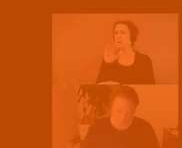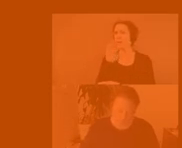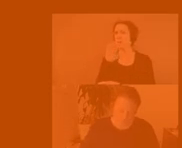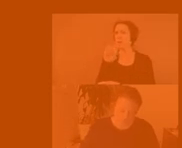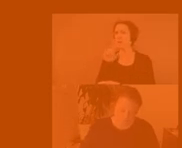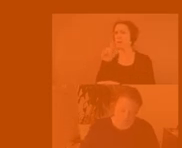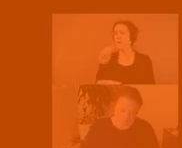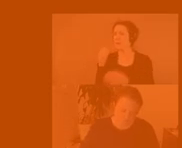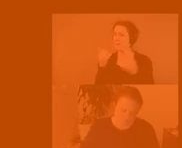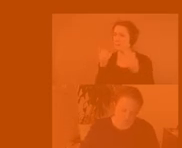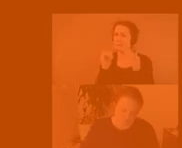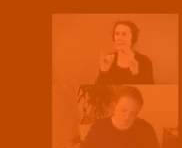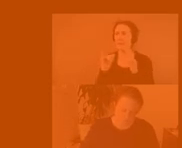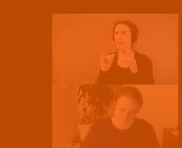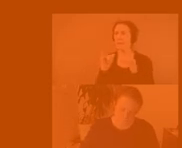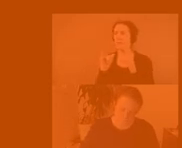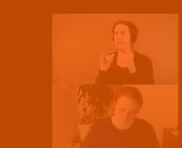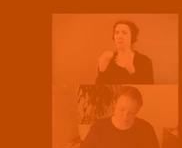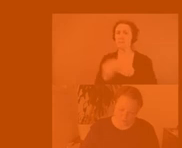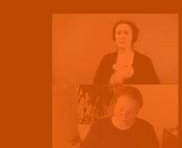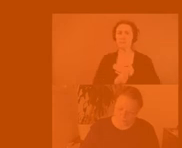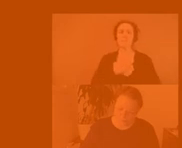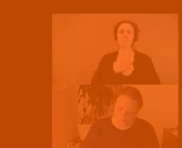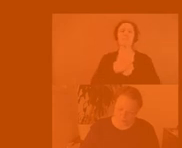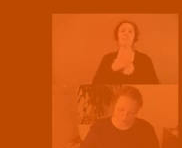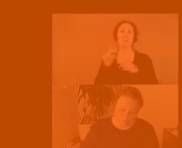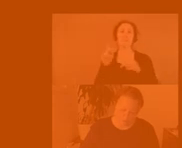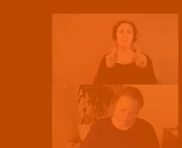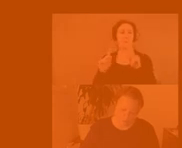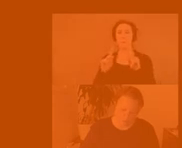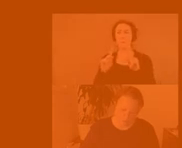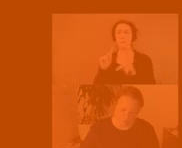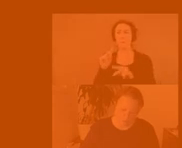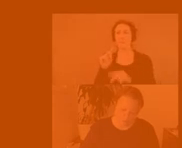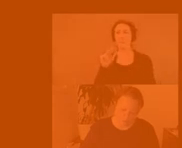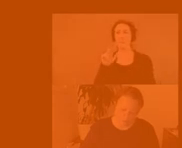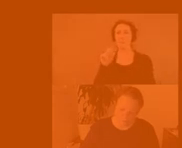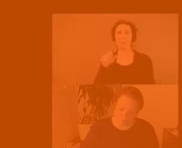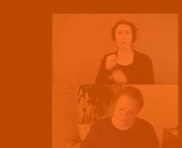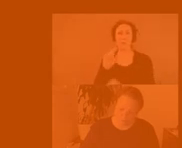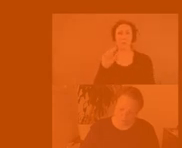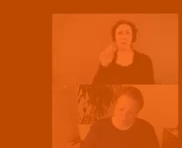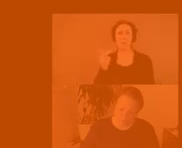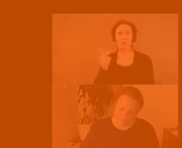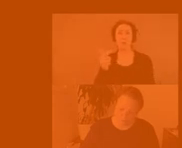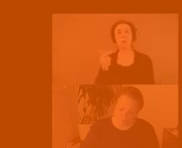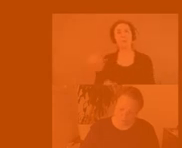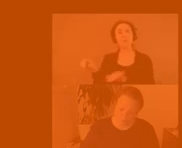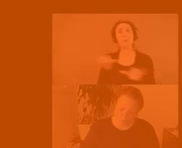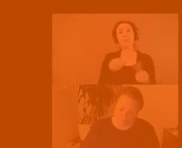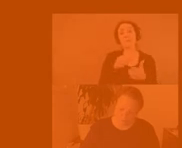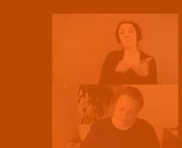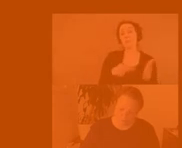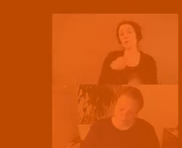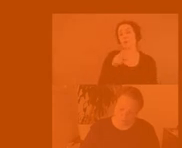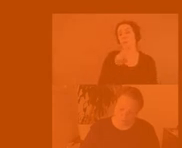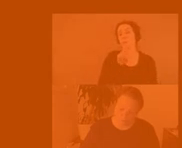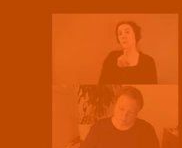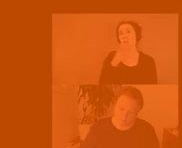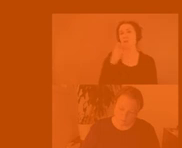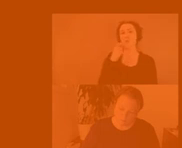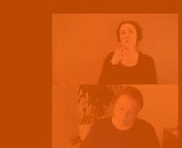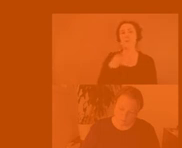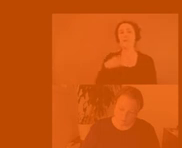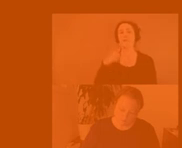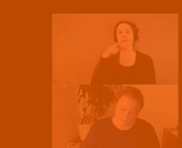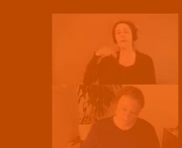three decades after it was created kind of going off of what Peter just said actually I think the queerness is a huge aspect